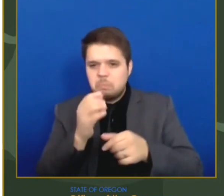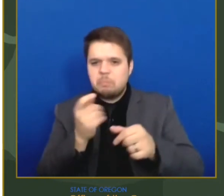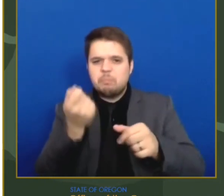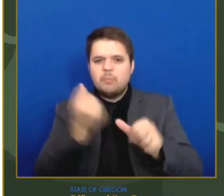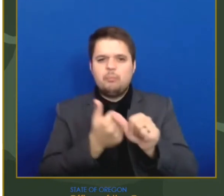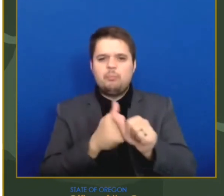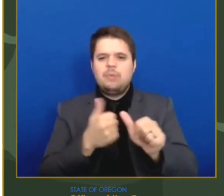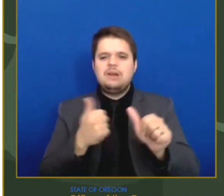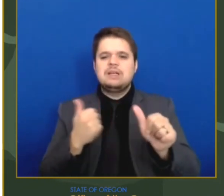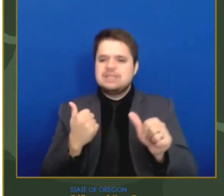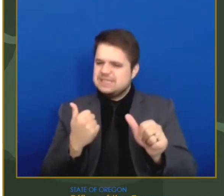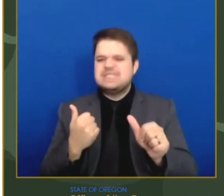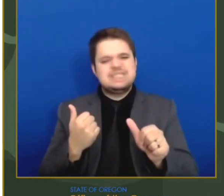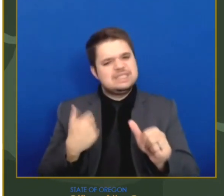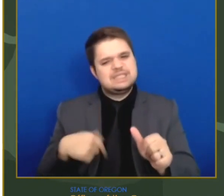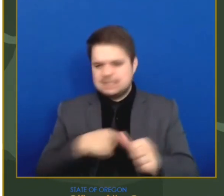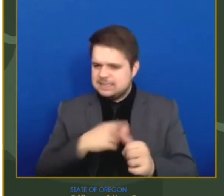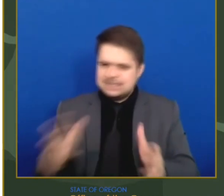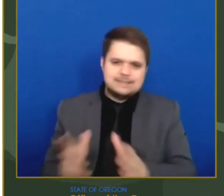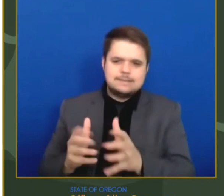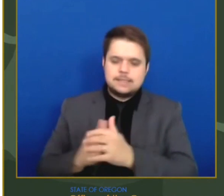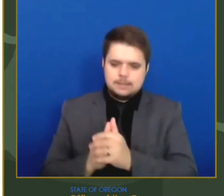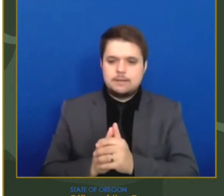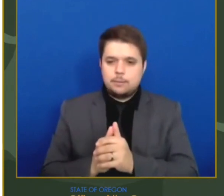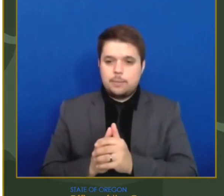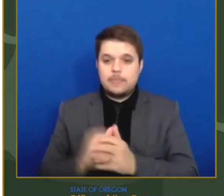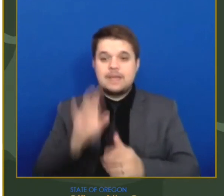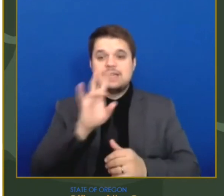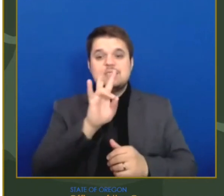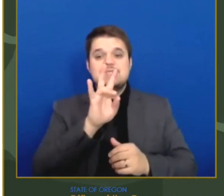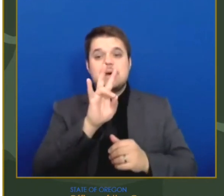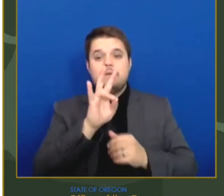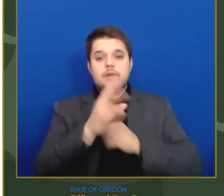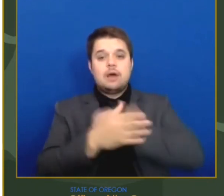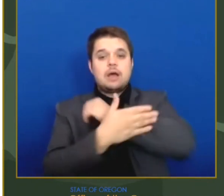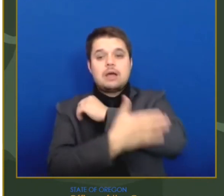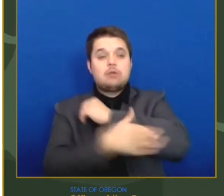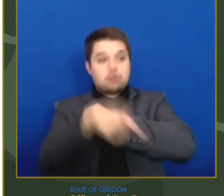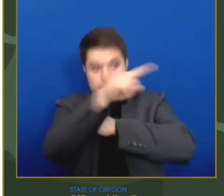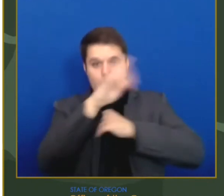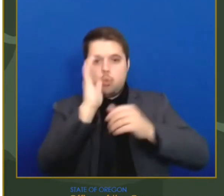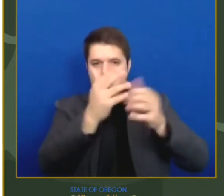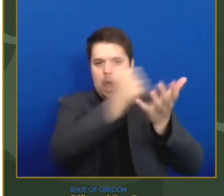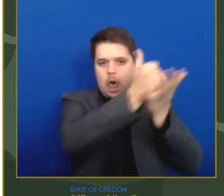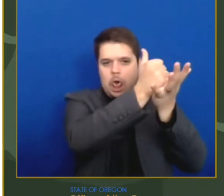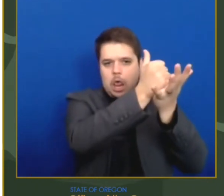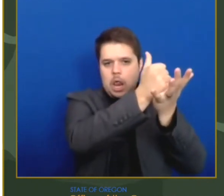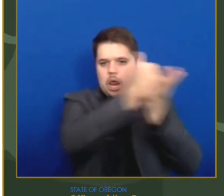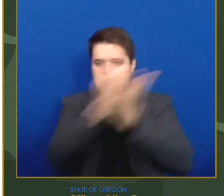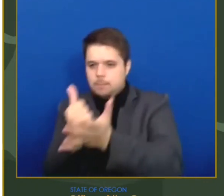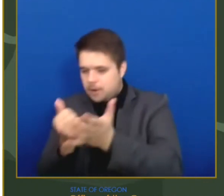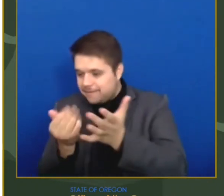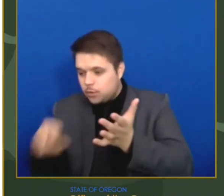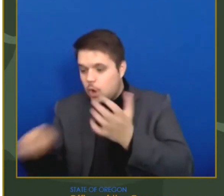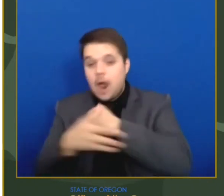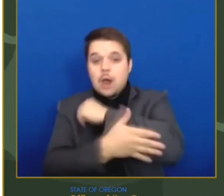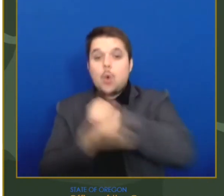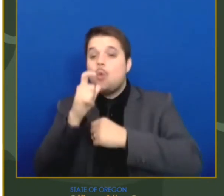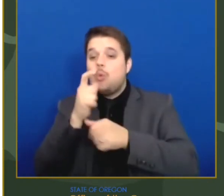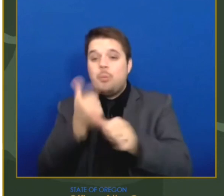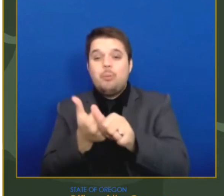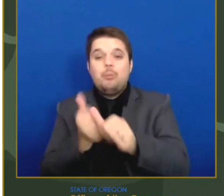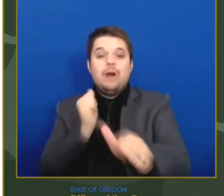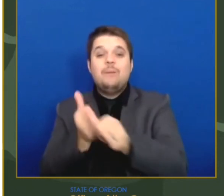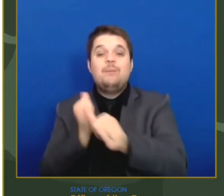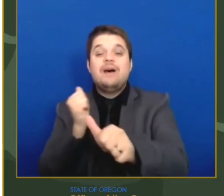counties. The extra dose amounts will go to Klatsop County, 700 doses, Columbia County, 1,100 doses, Coos